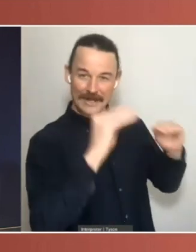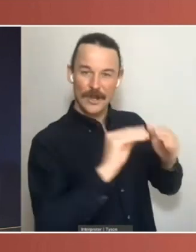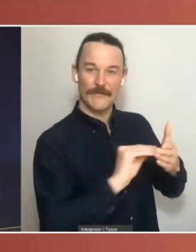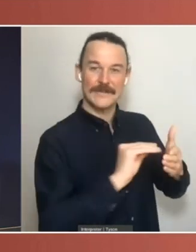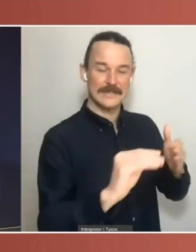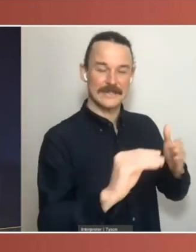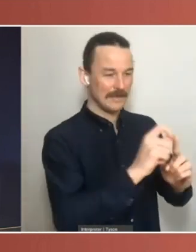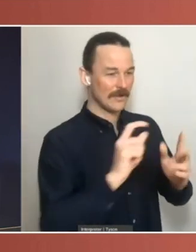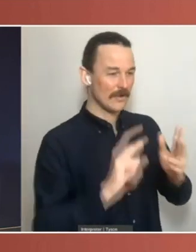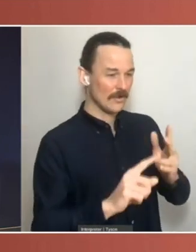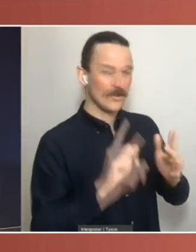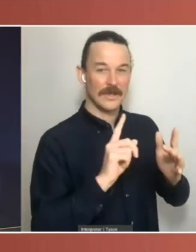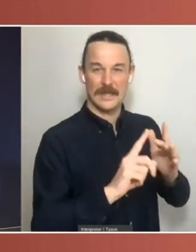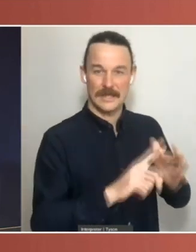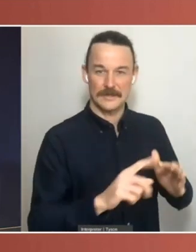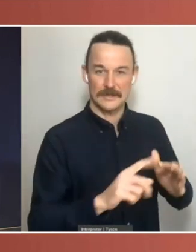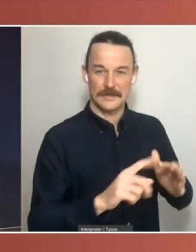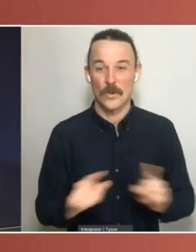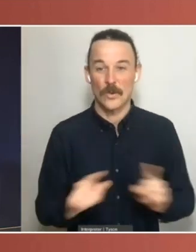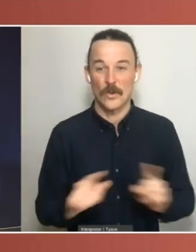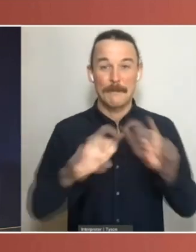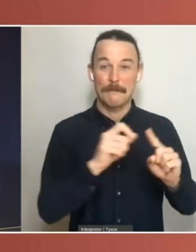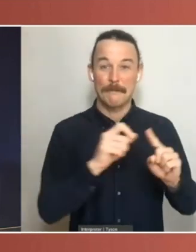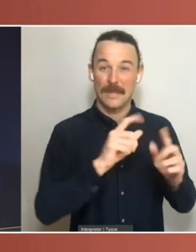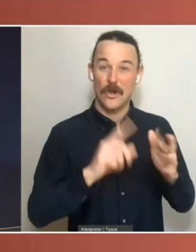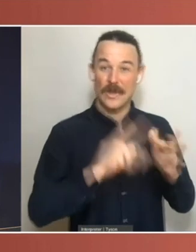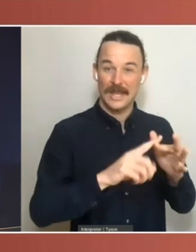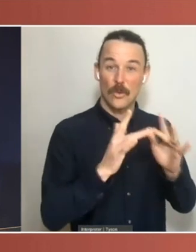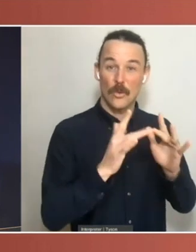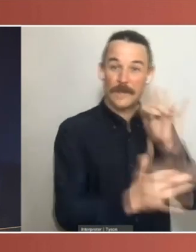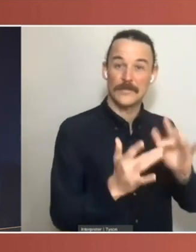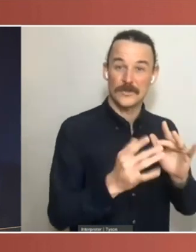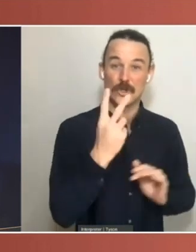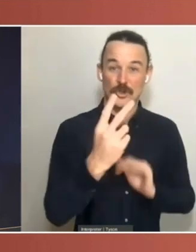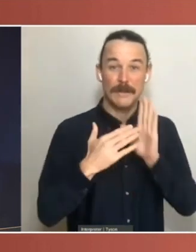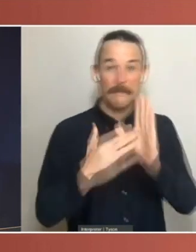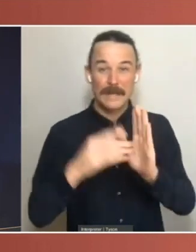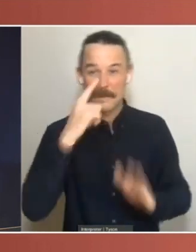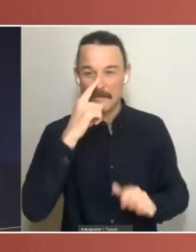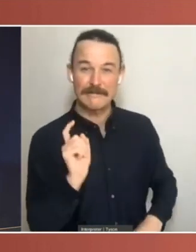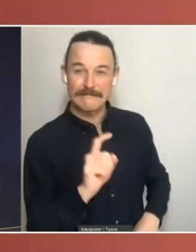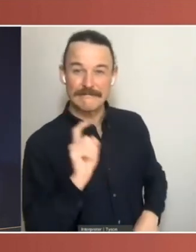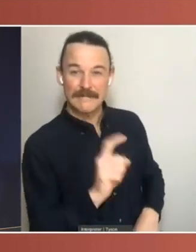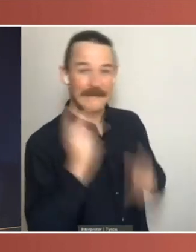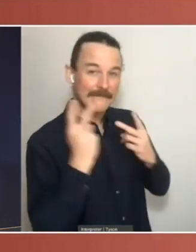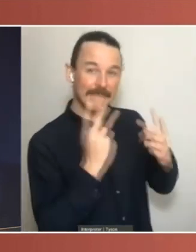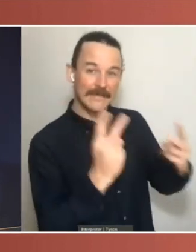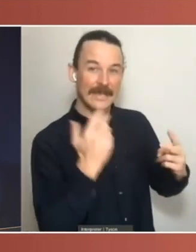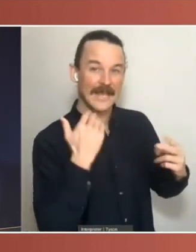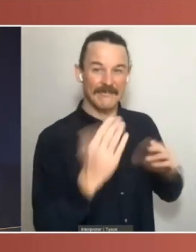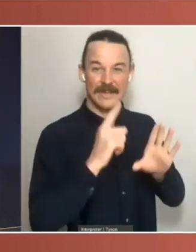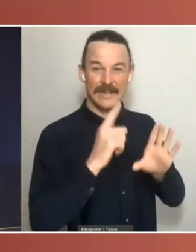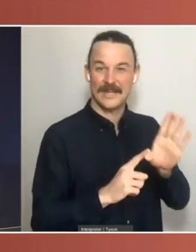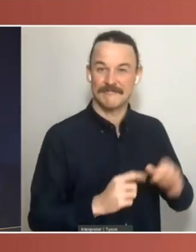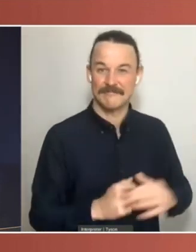excellent PEO website receives over 2 million hits per page, per hits of unique page views. And that's a statistic from 2020.